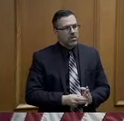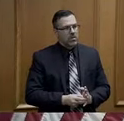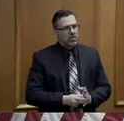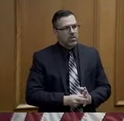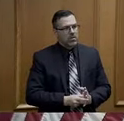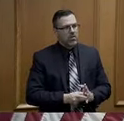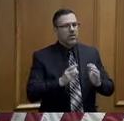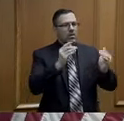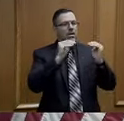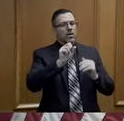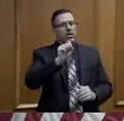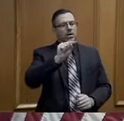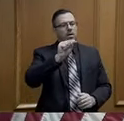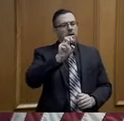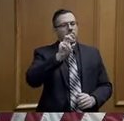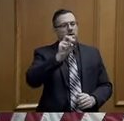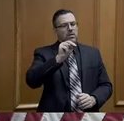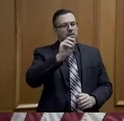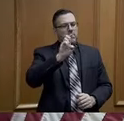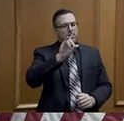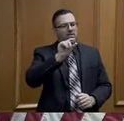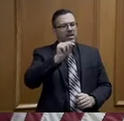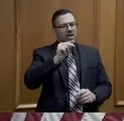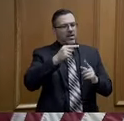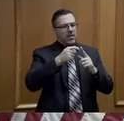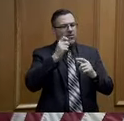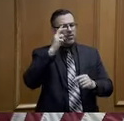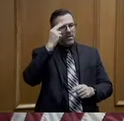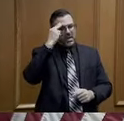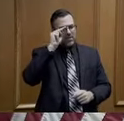from the Nashville Post.